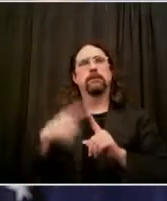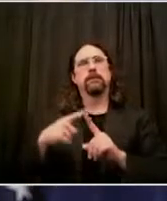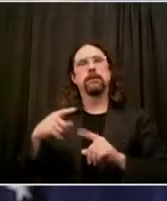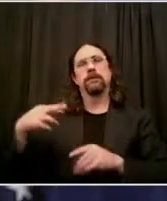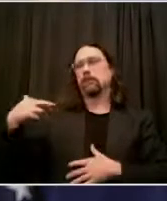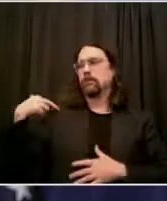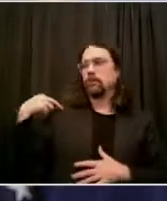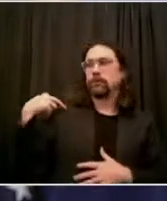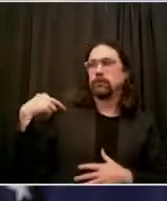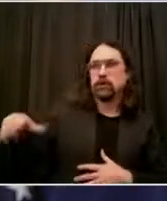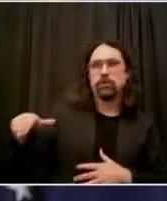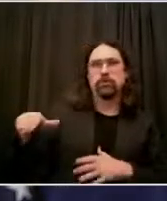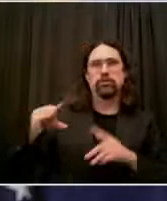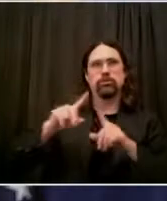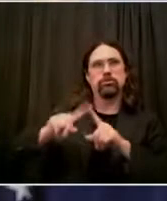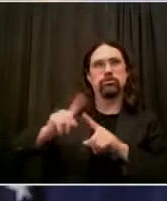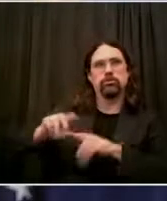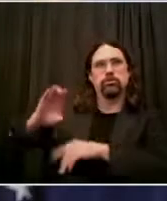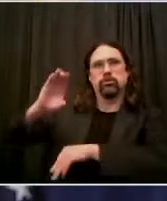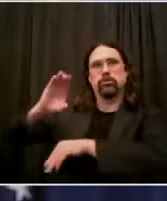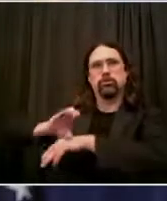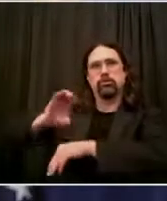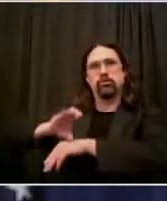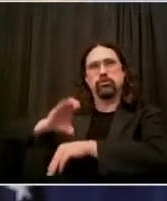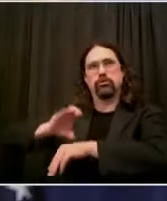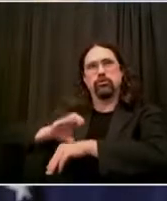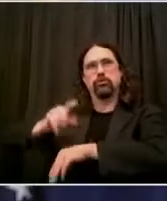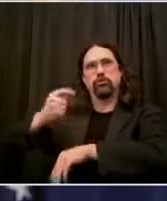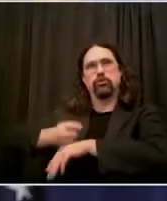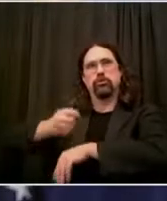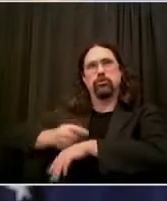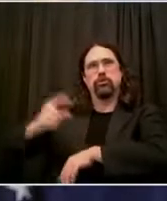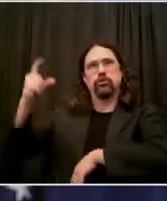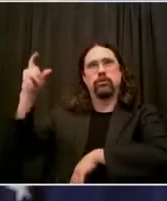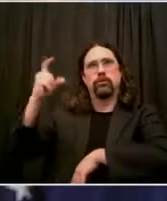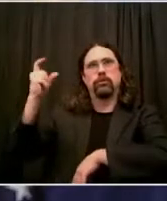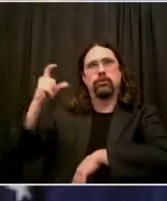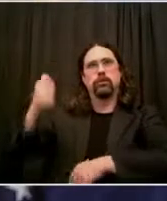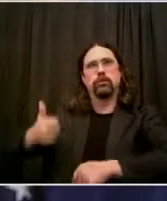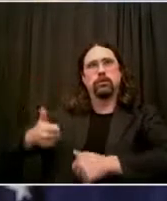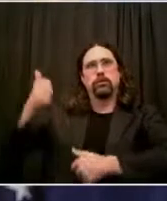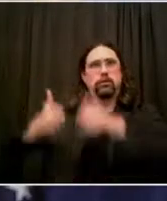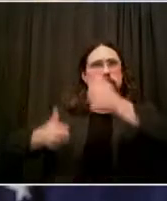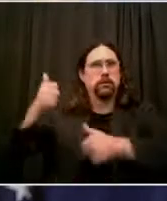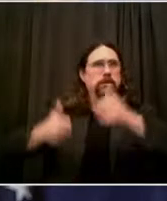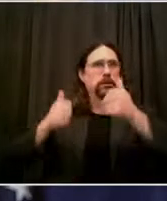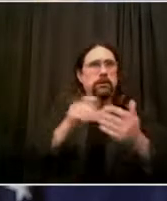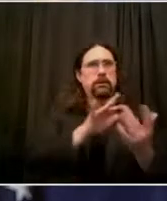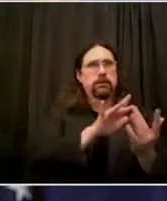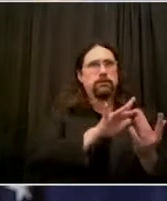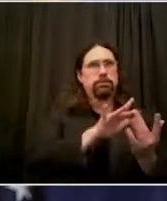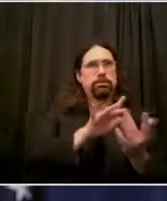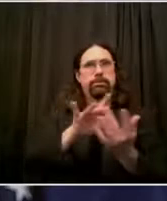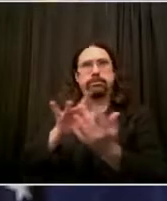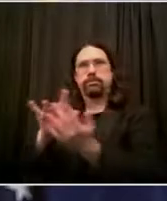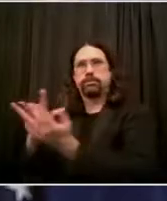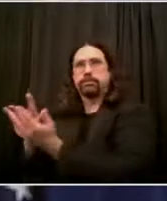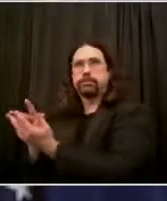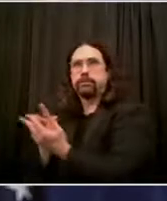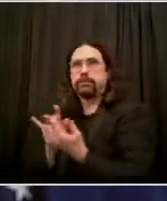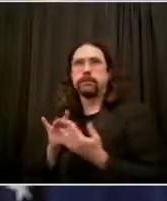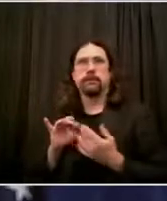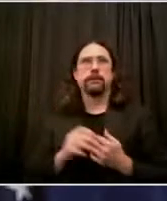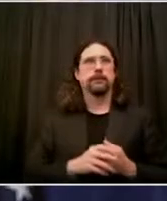know, mental health was at the top, but the fact that we need more resources for our young people